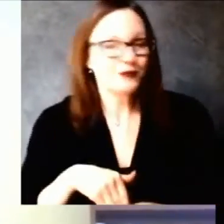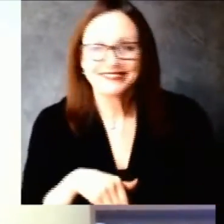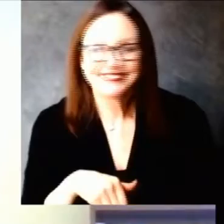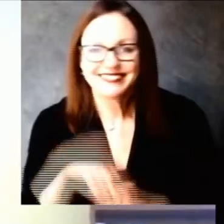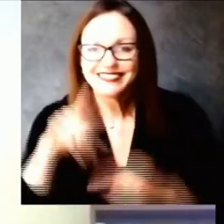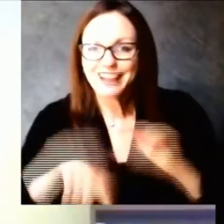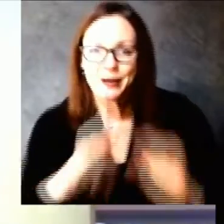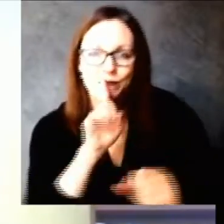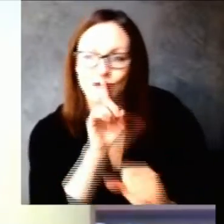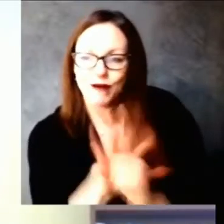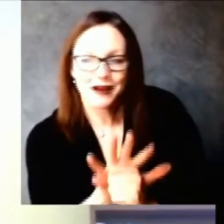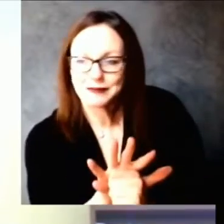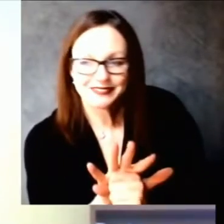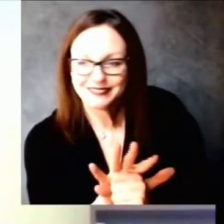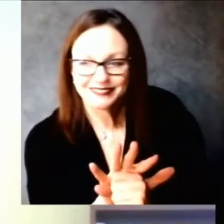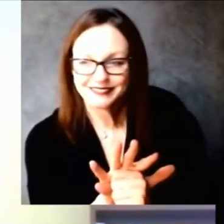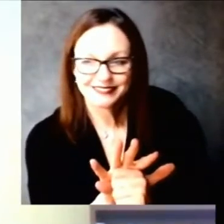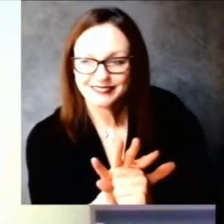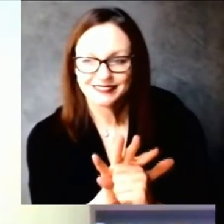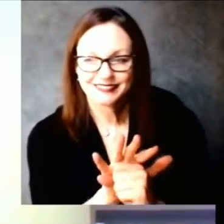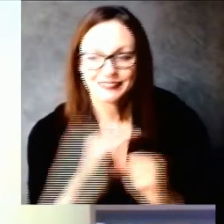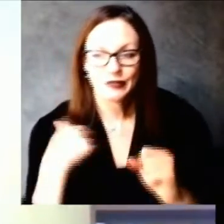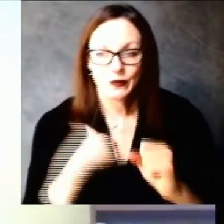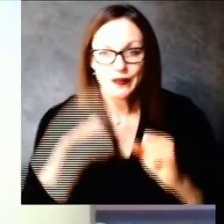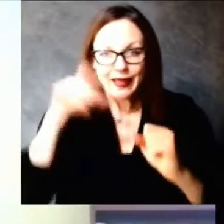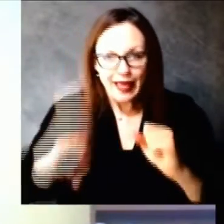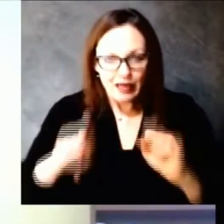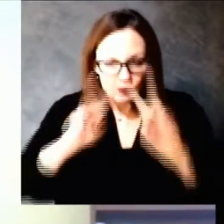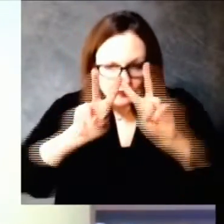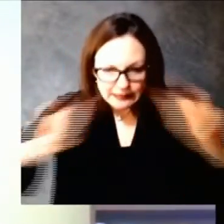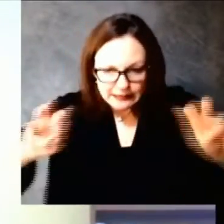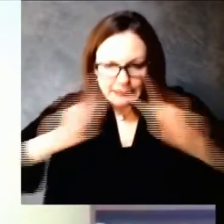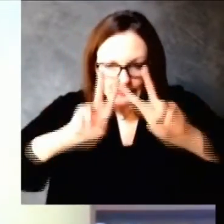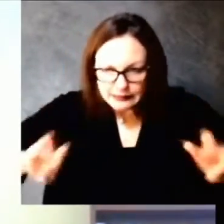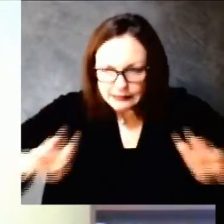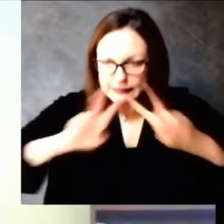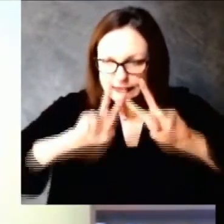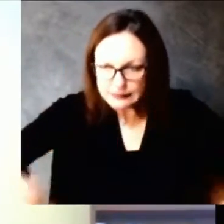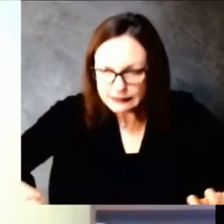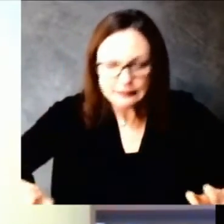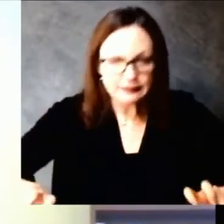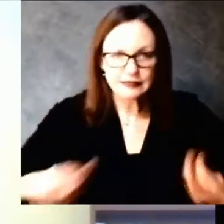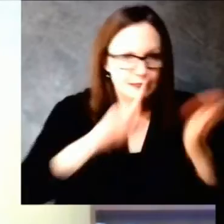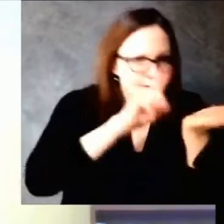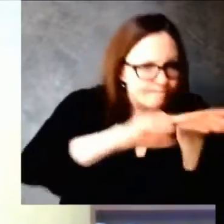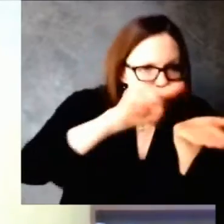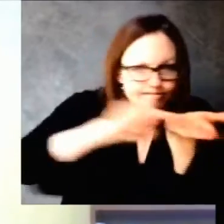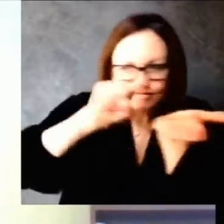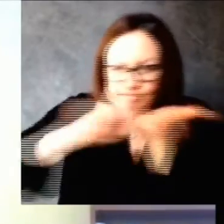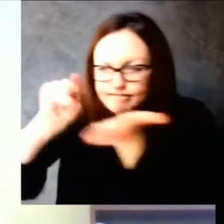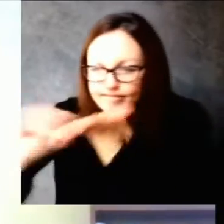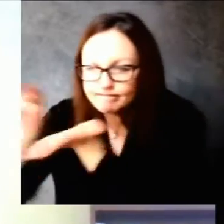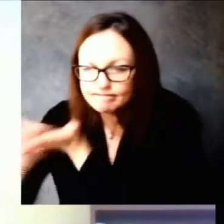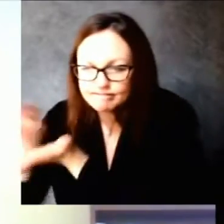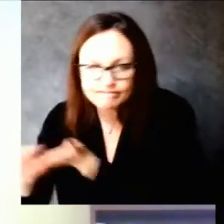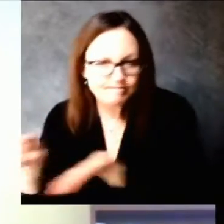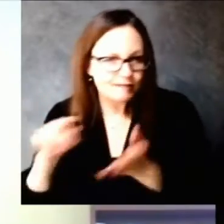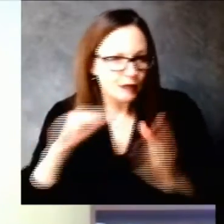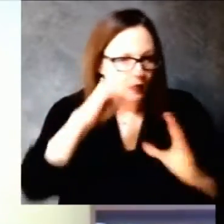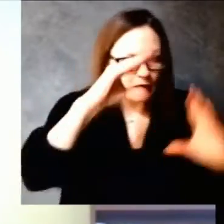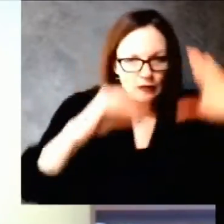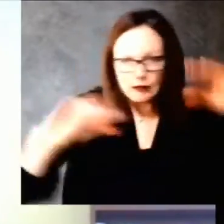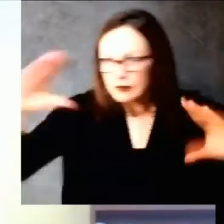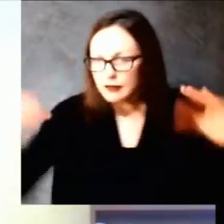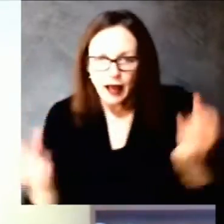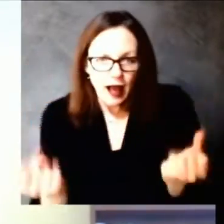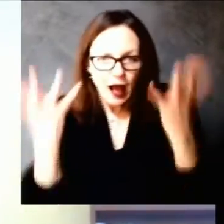them know how much they're going to receive next week and the week after which i know will be helpful to them and as long